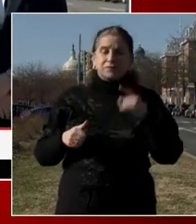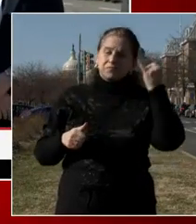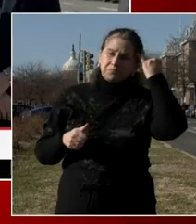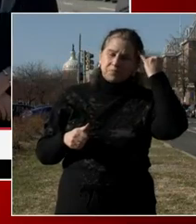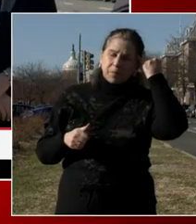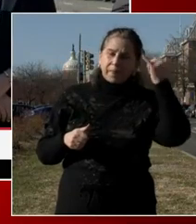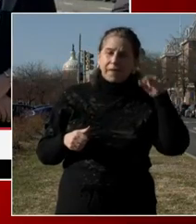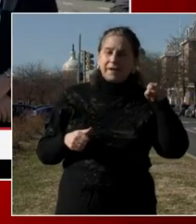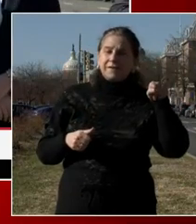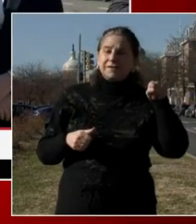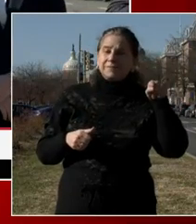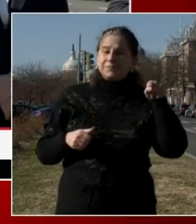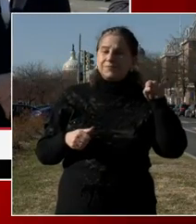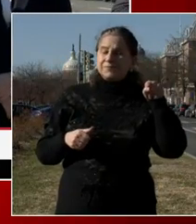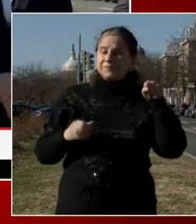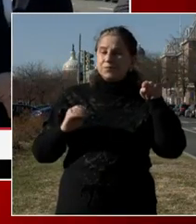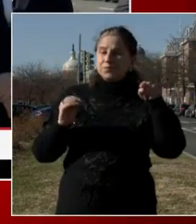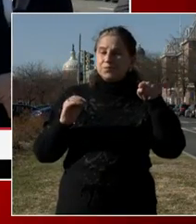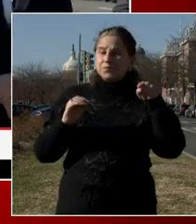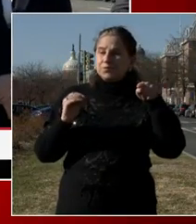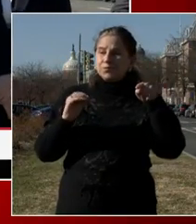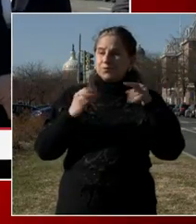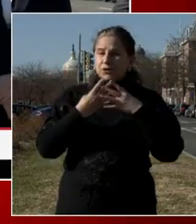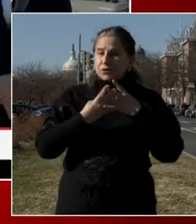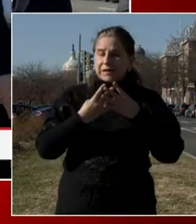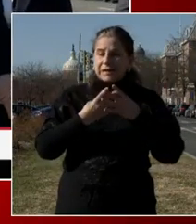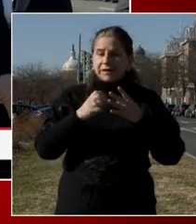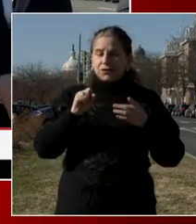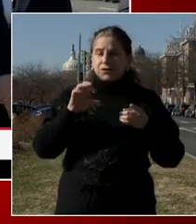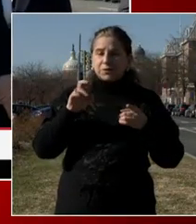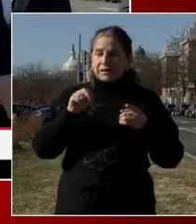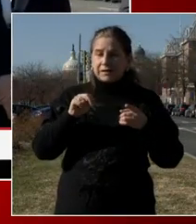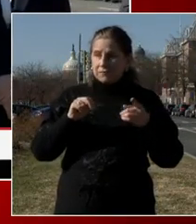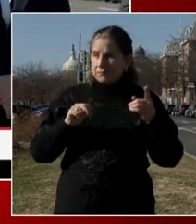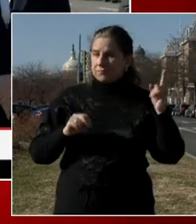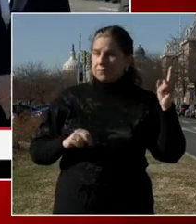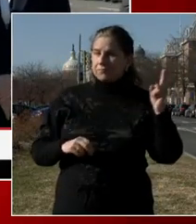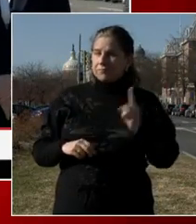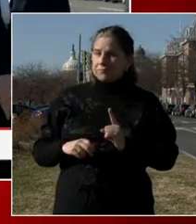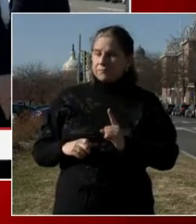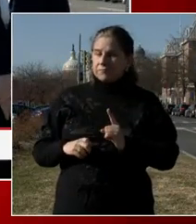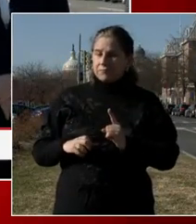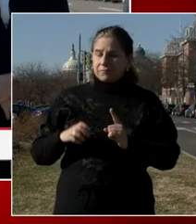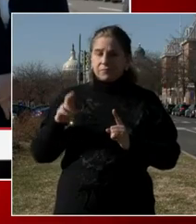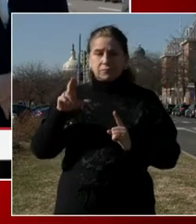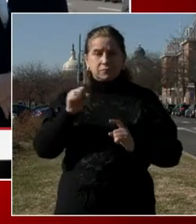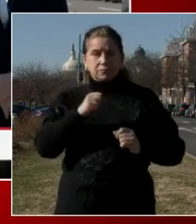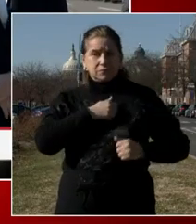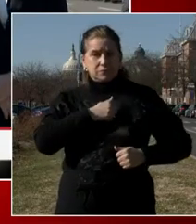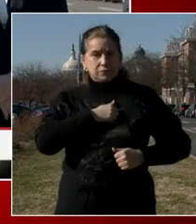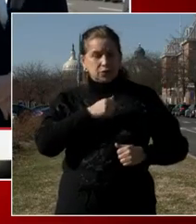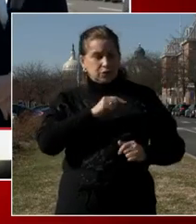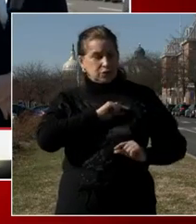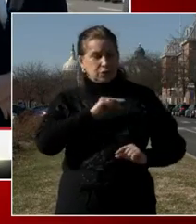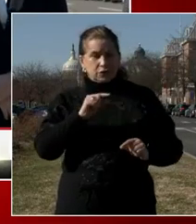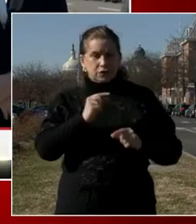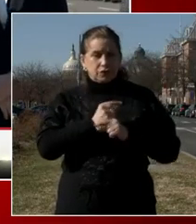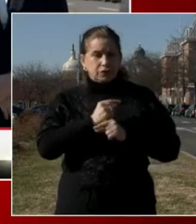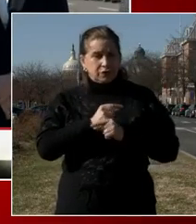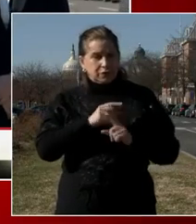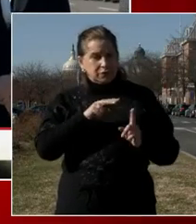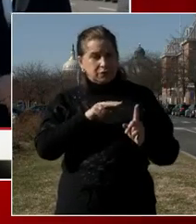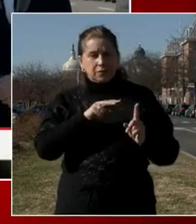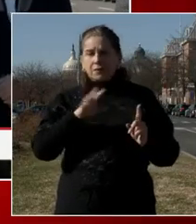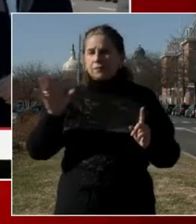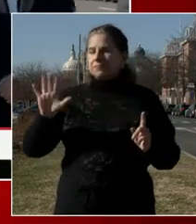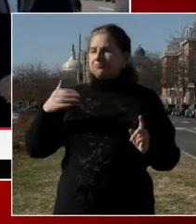will they be here or not? And Chris, I think you can speak to that process. And then, uh, Elliot, there's a